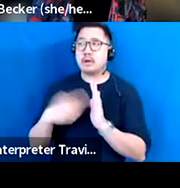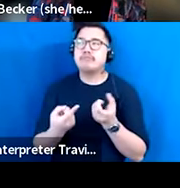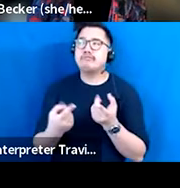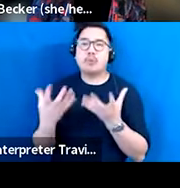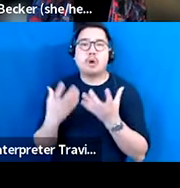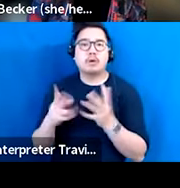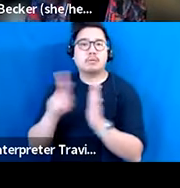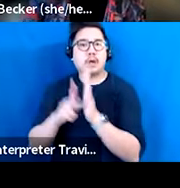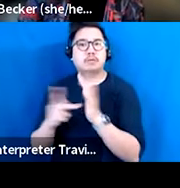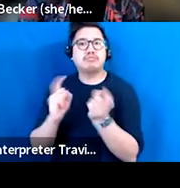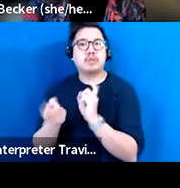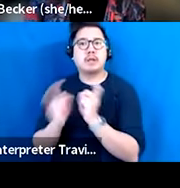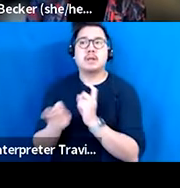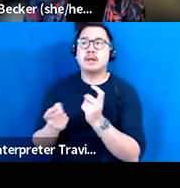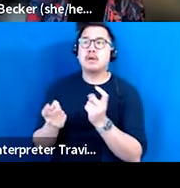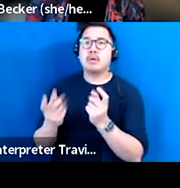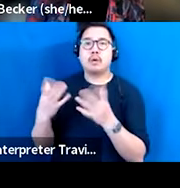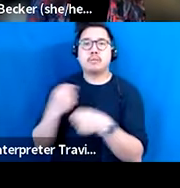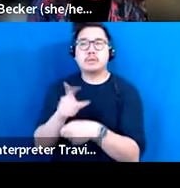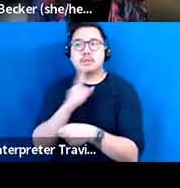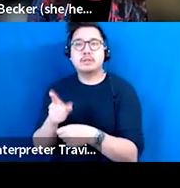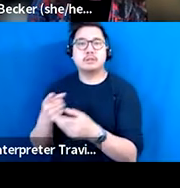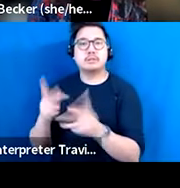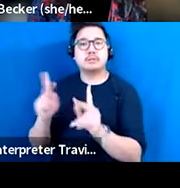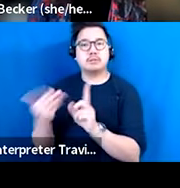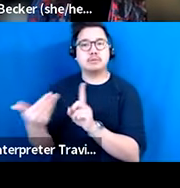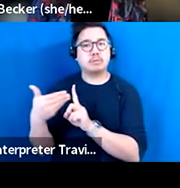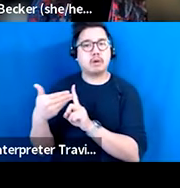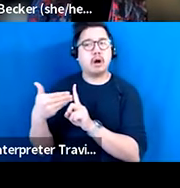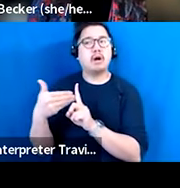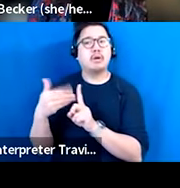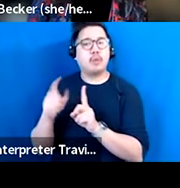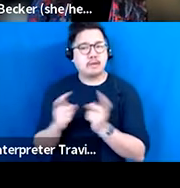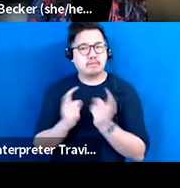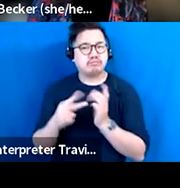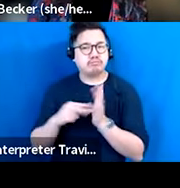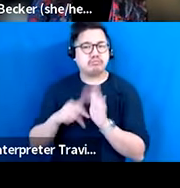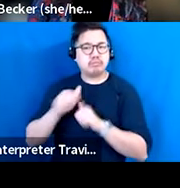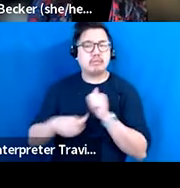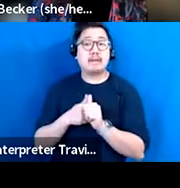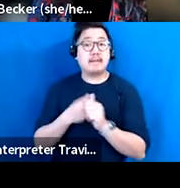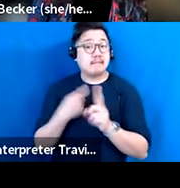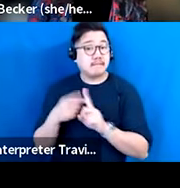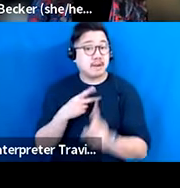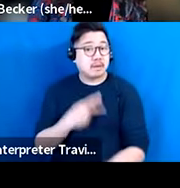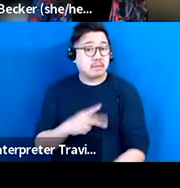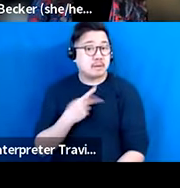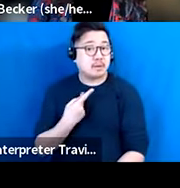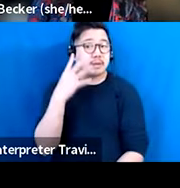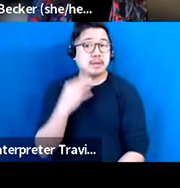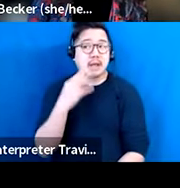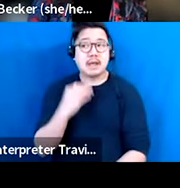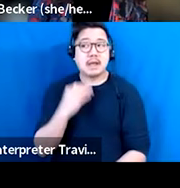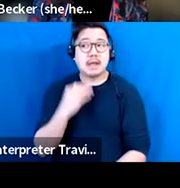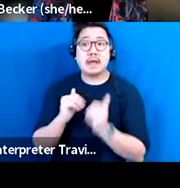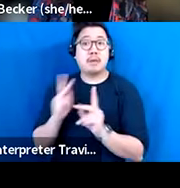practices and who shows up. And I think that I do have some hope, based on my own personal experience and how folks responded to the survey,